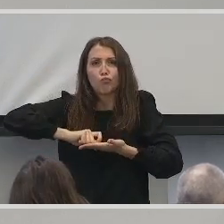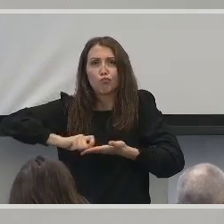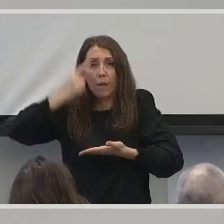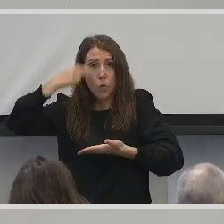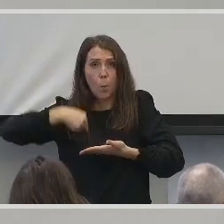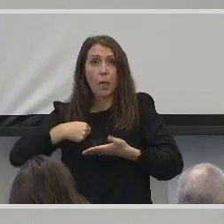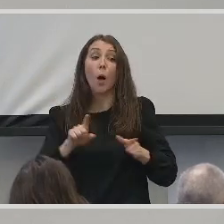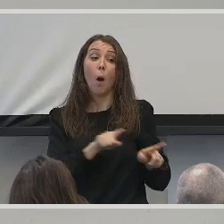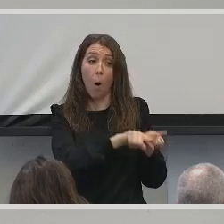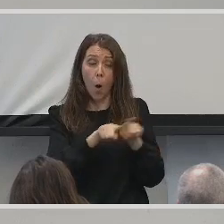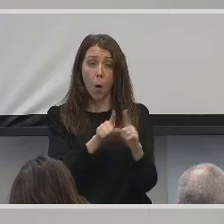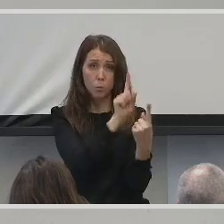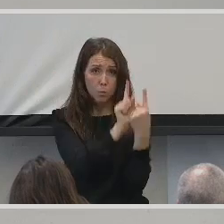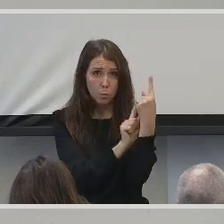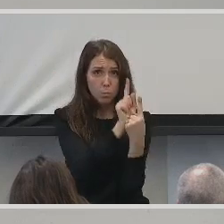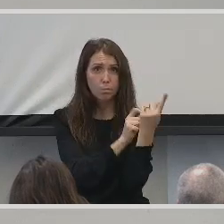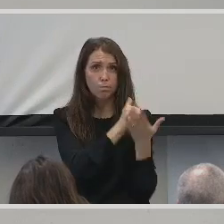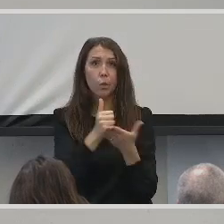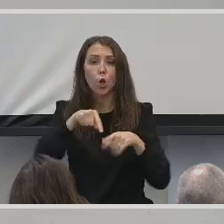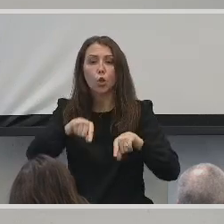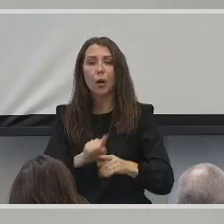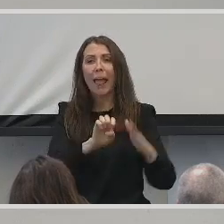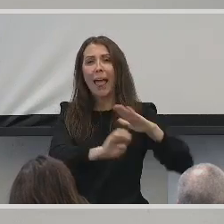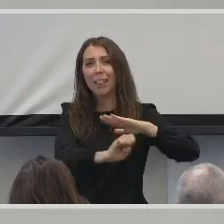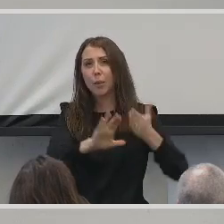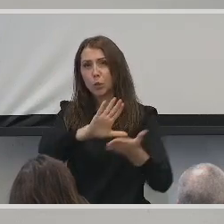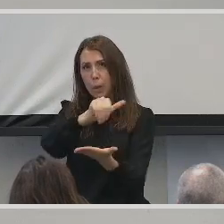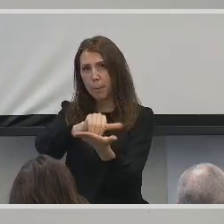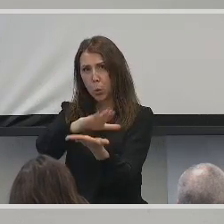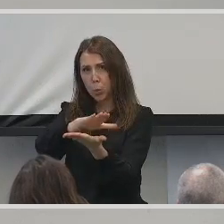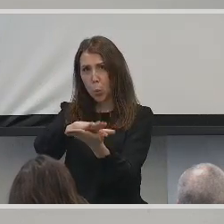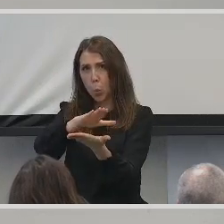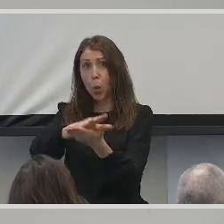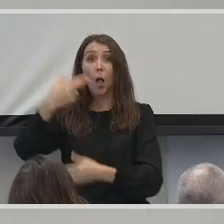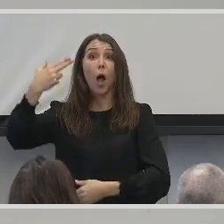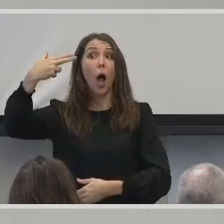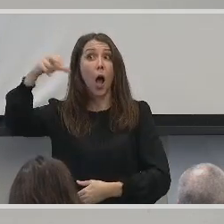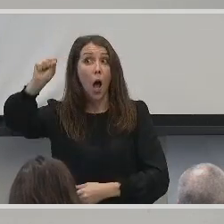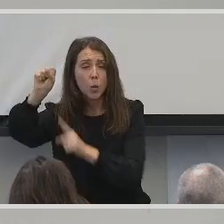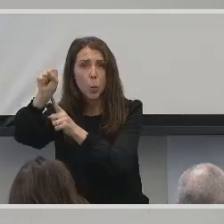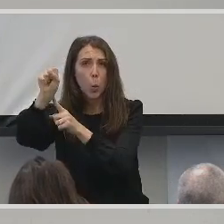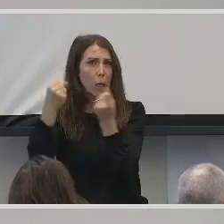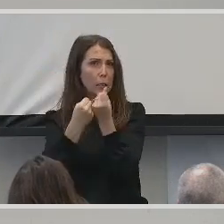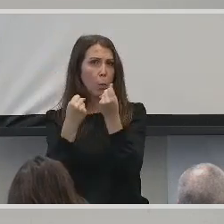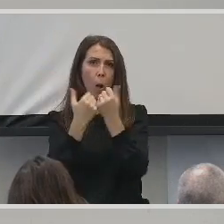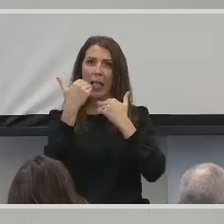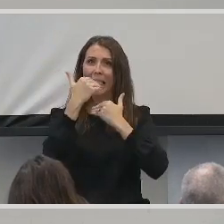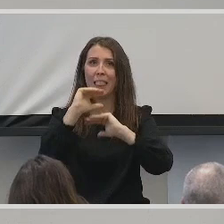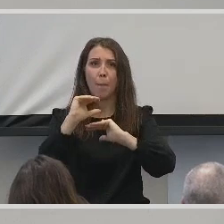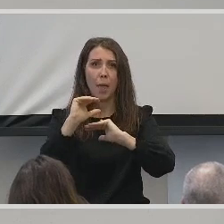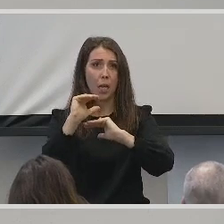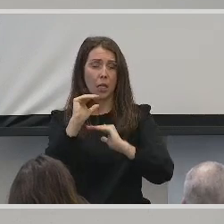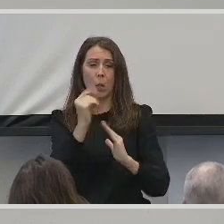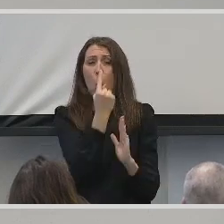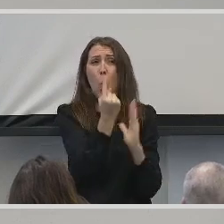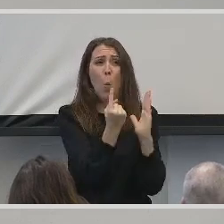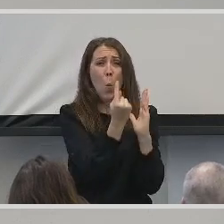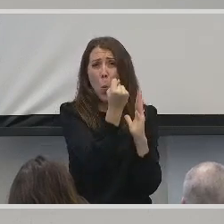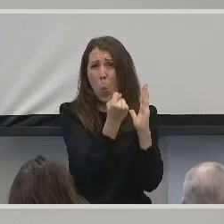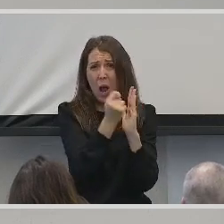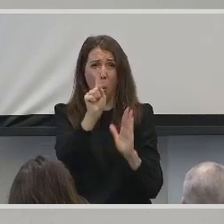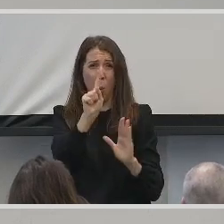assistance during elementary and middle school. In high school, this support was limited to just one period a few times a week.